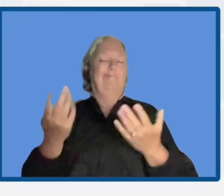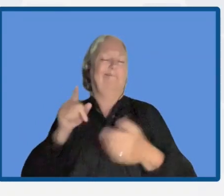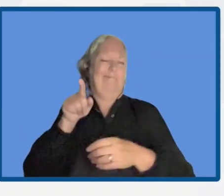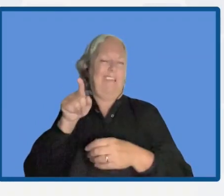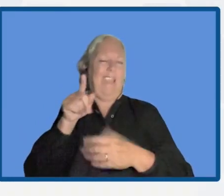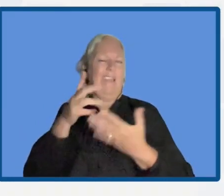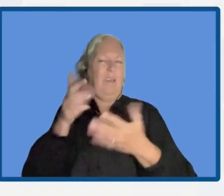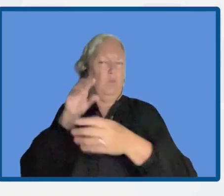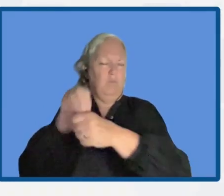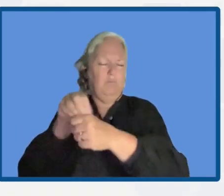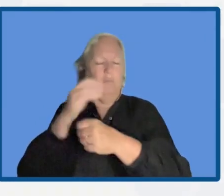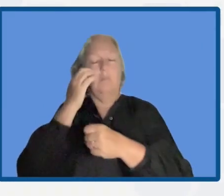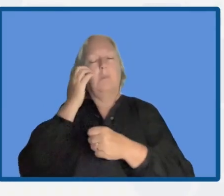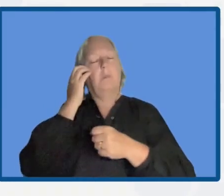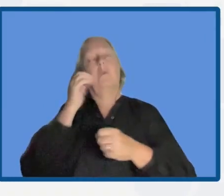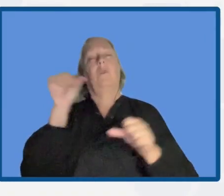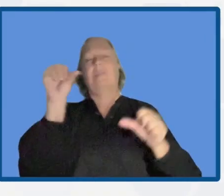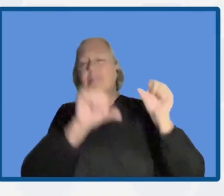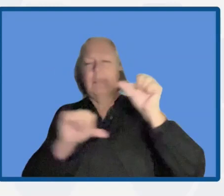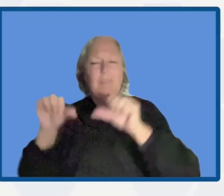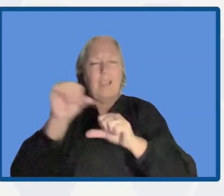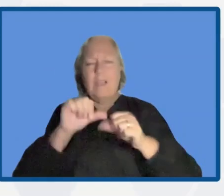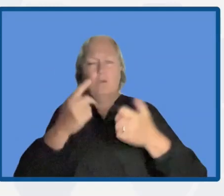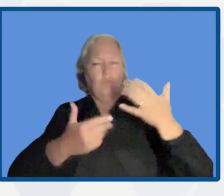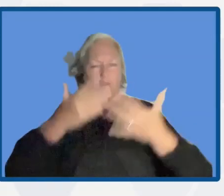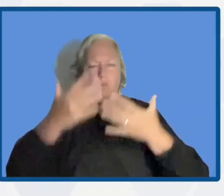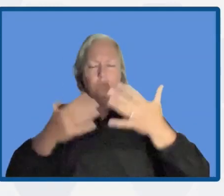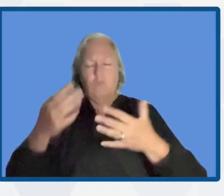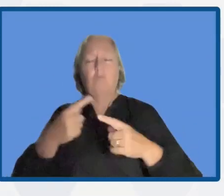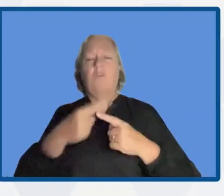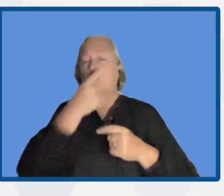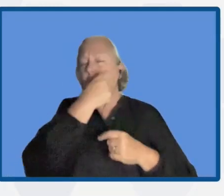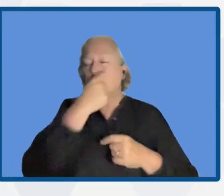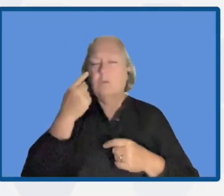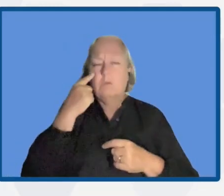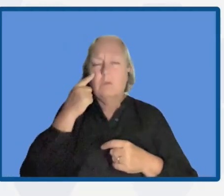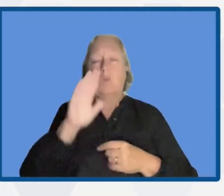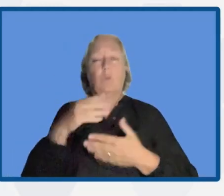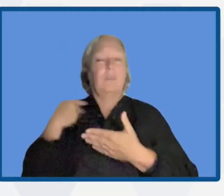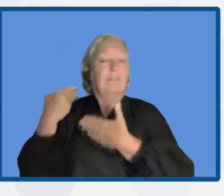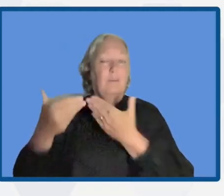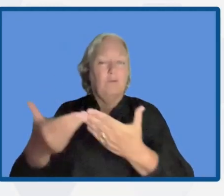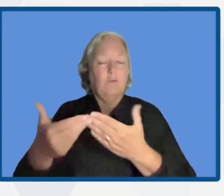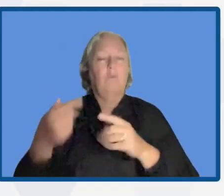scientific data and evidence generation, as well as technical tools.